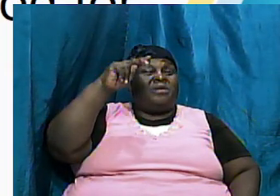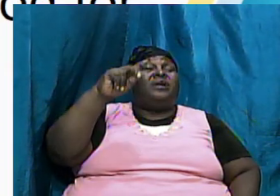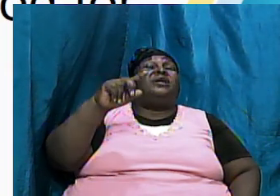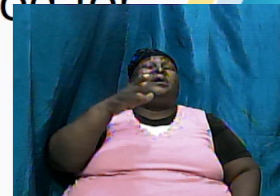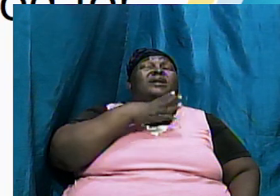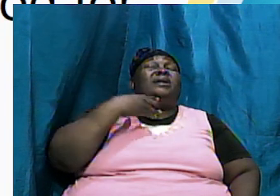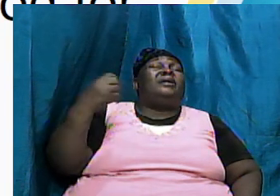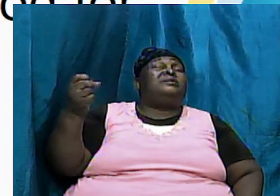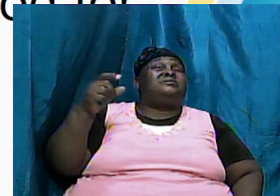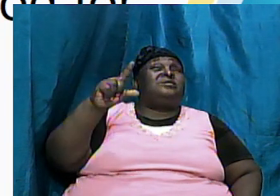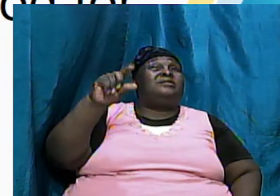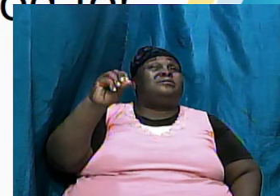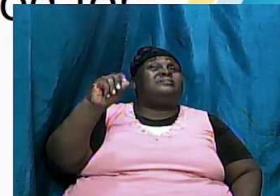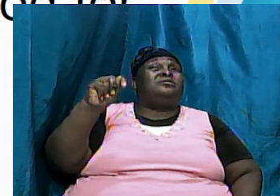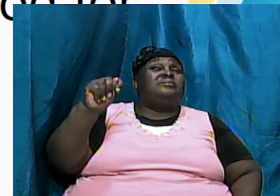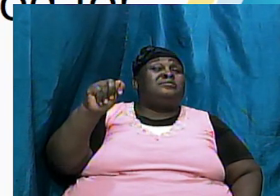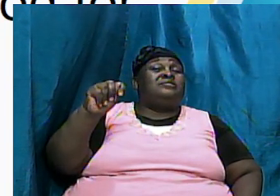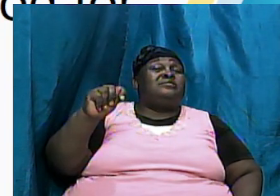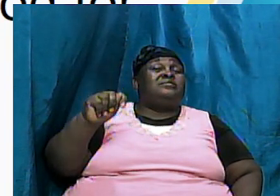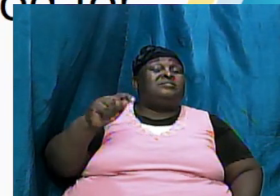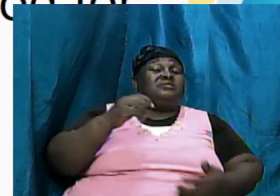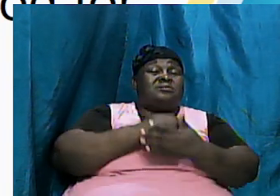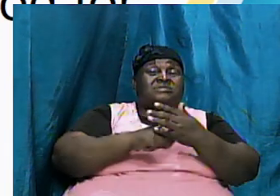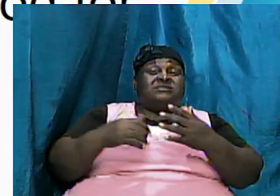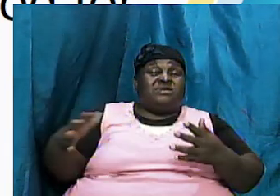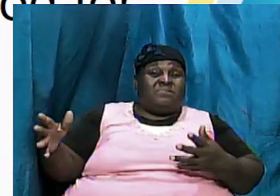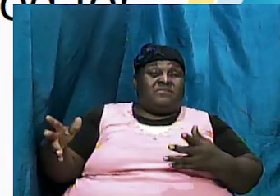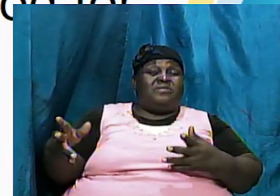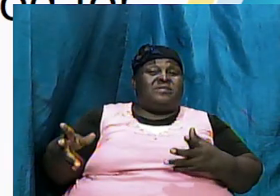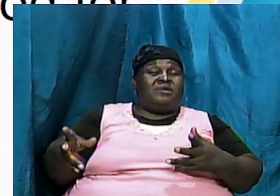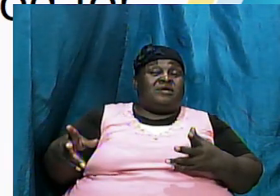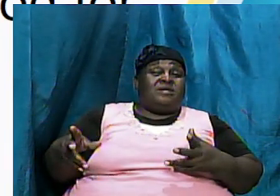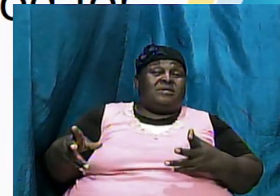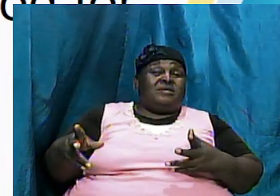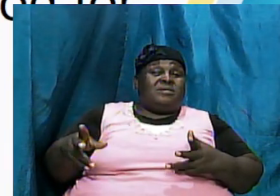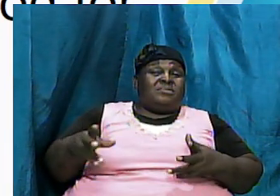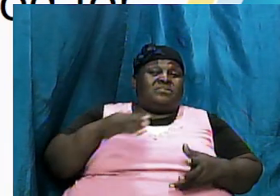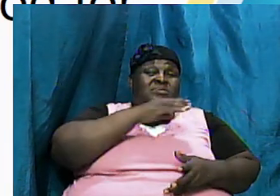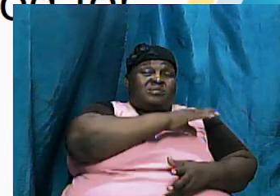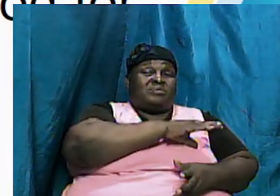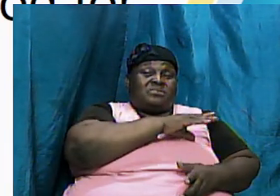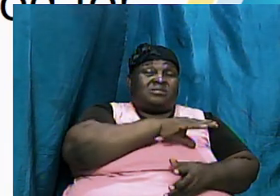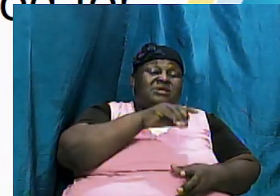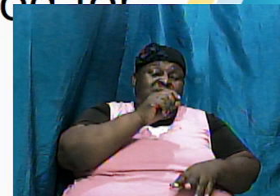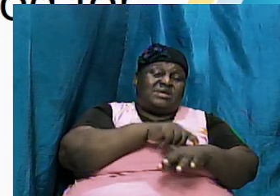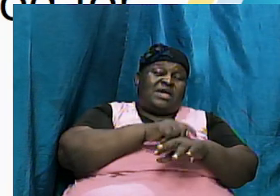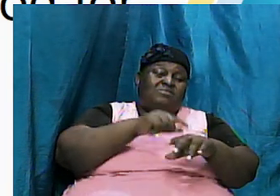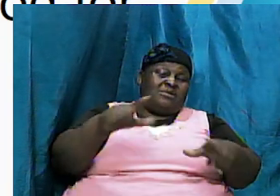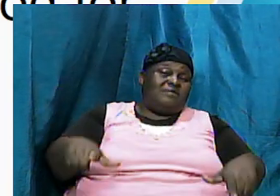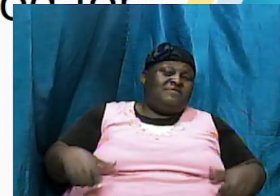there was something that was characteristic of the times in which they were living they were